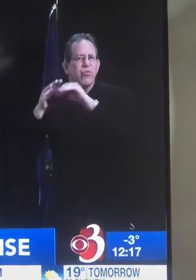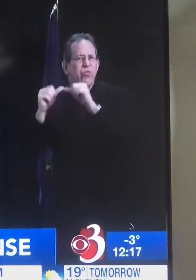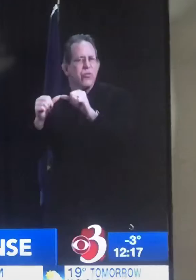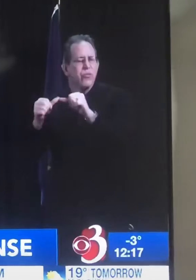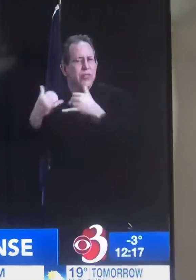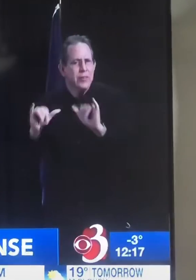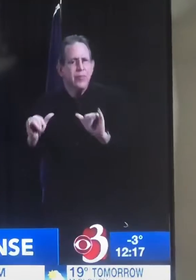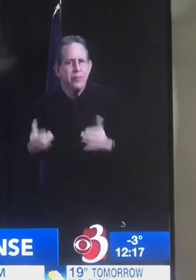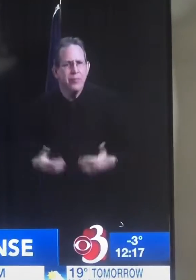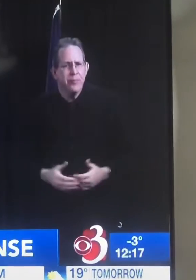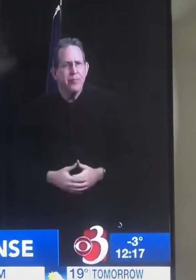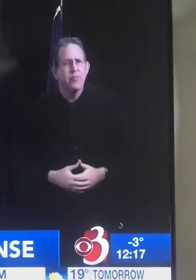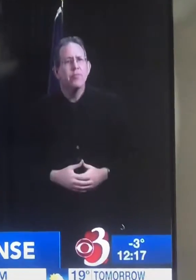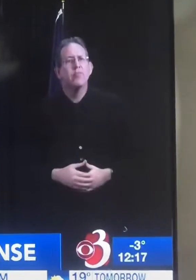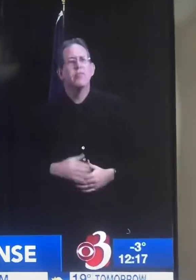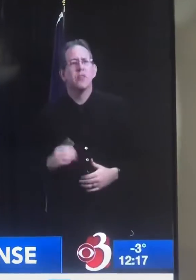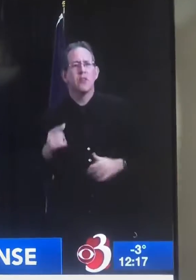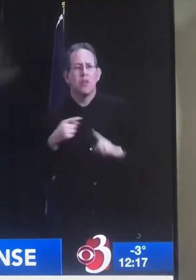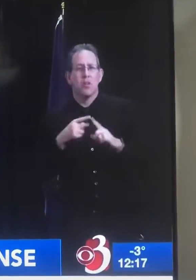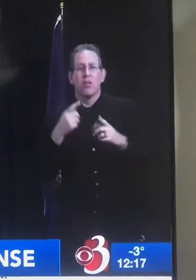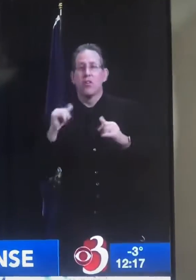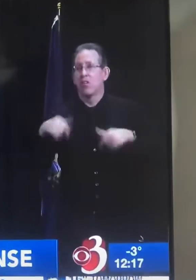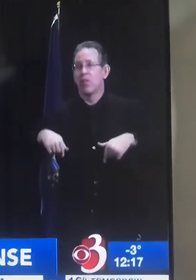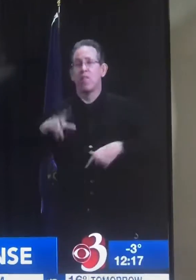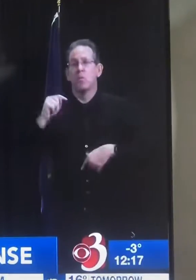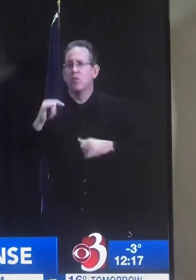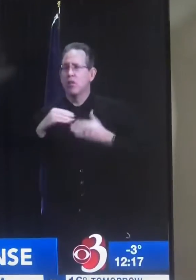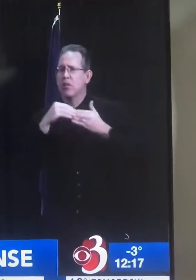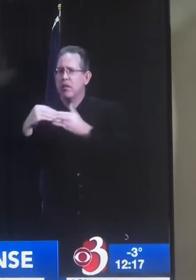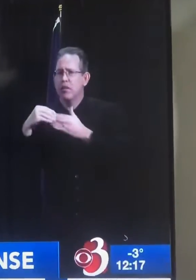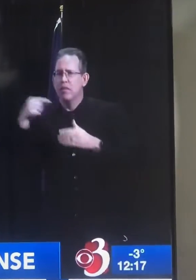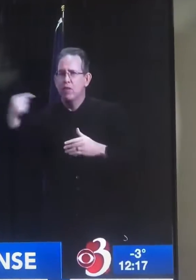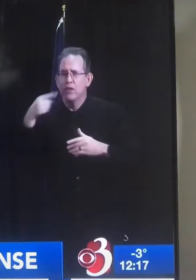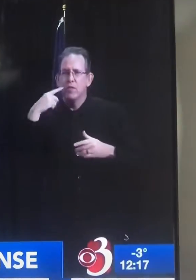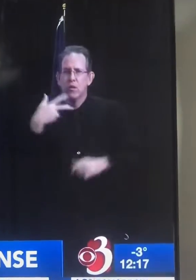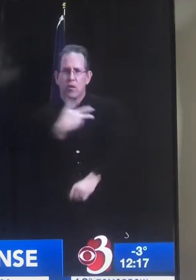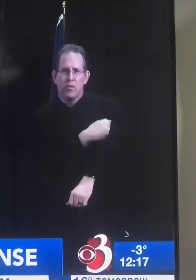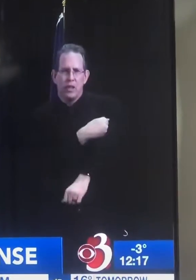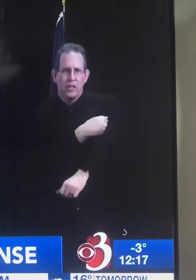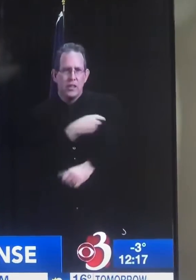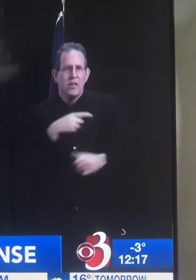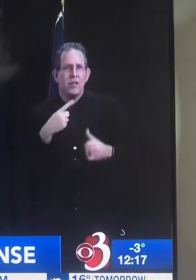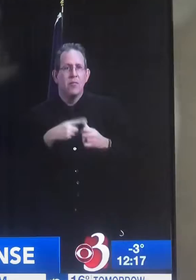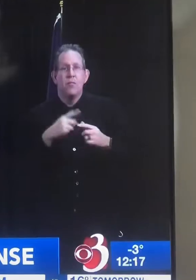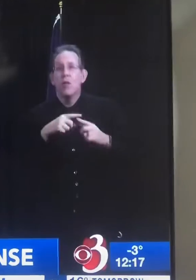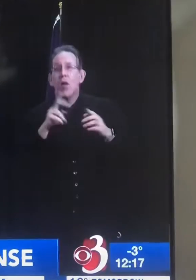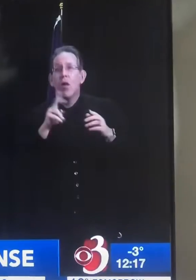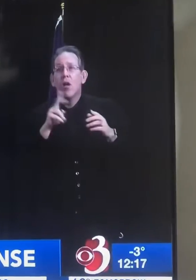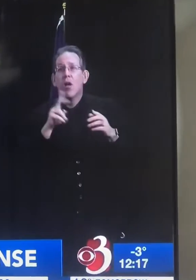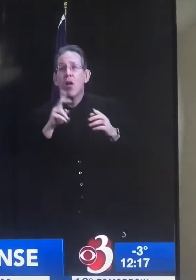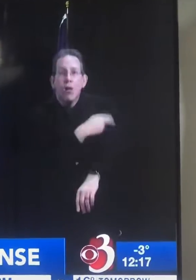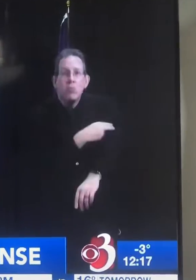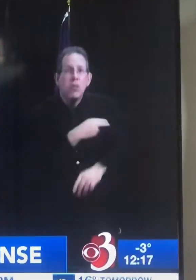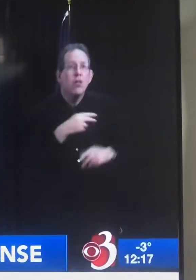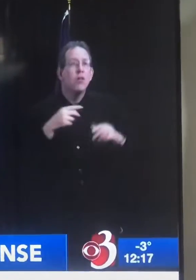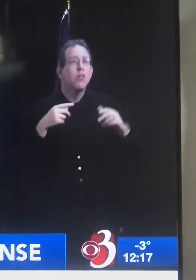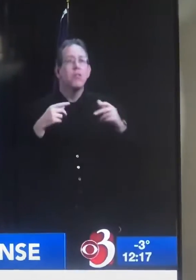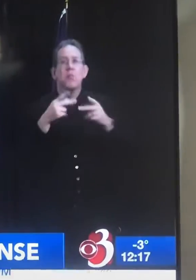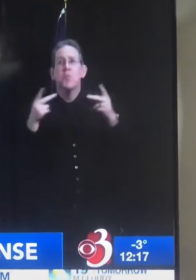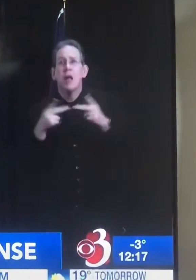thinking they know how to lie to the American people. Thanks a lot for watching. Louie out.